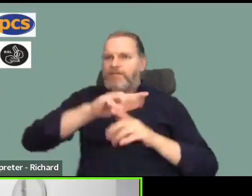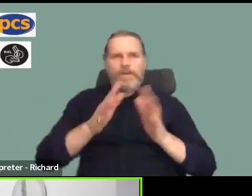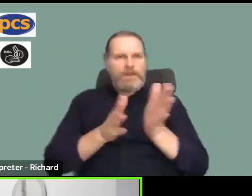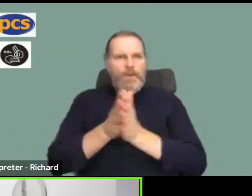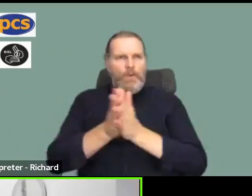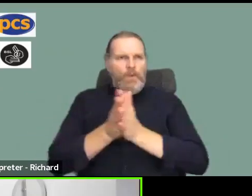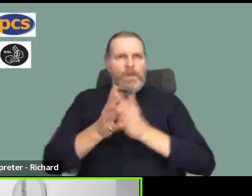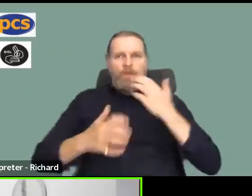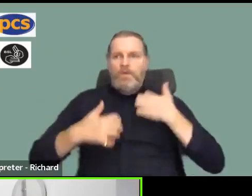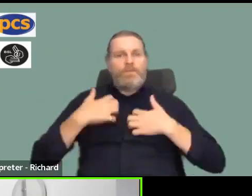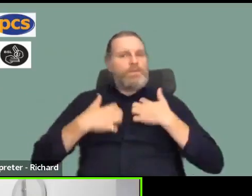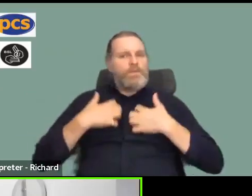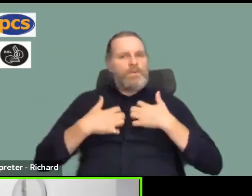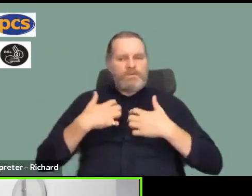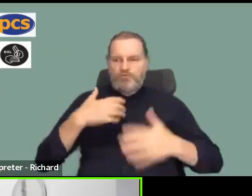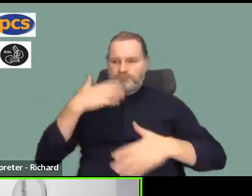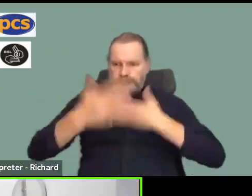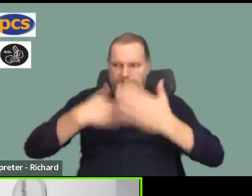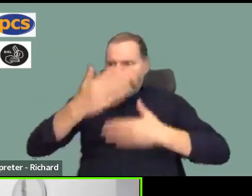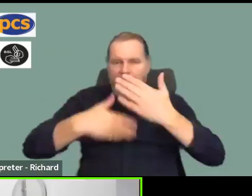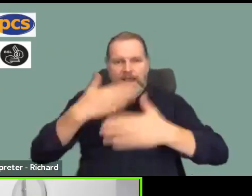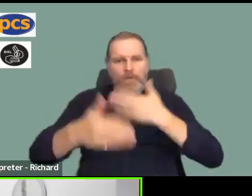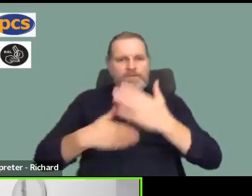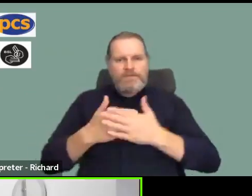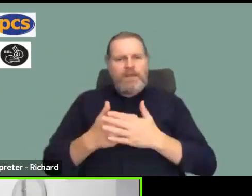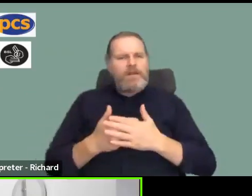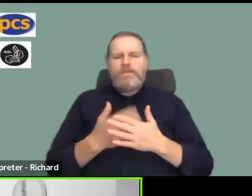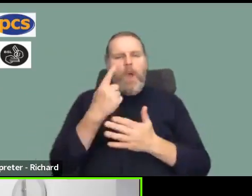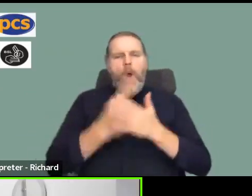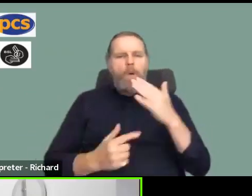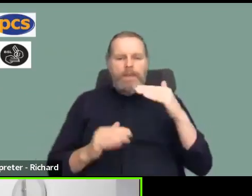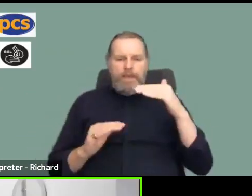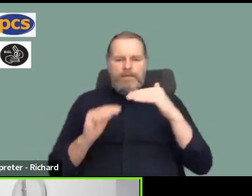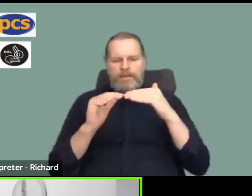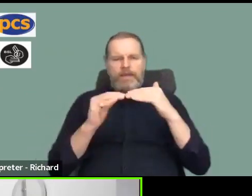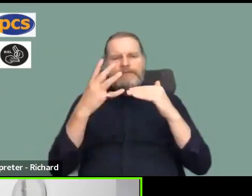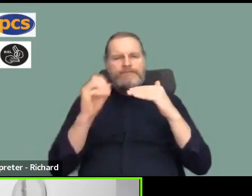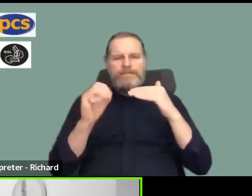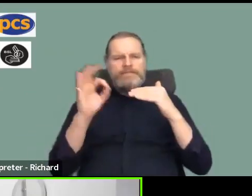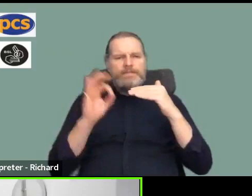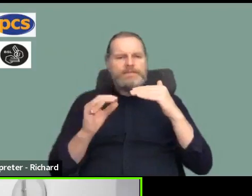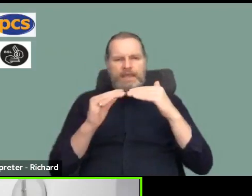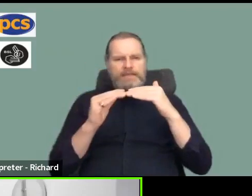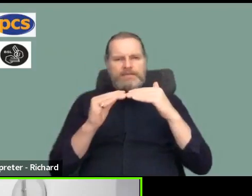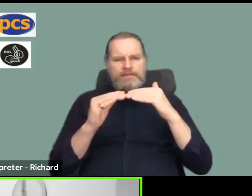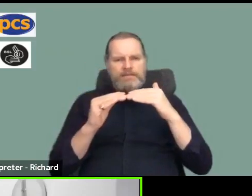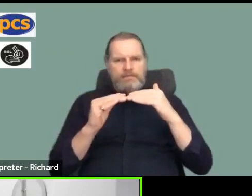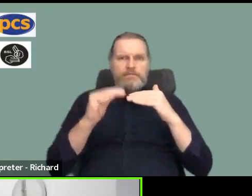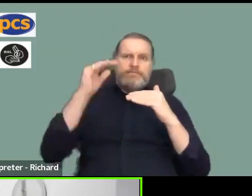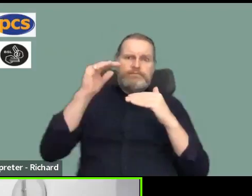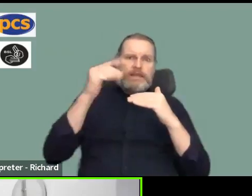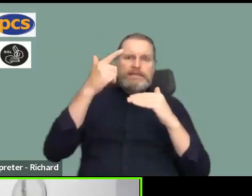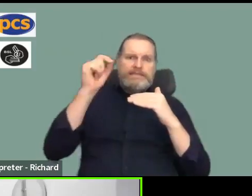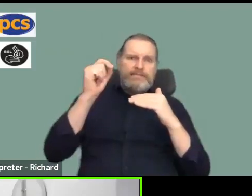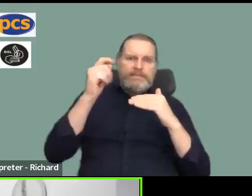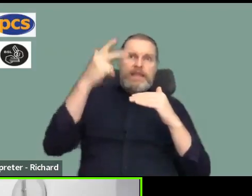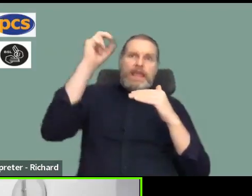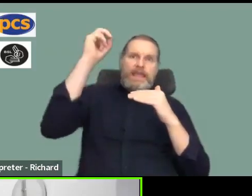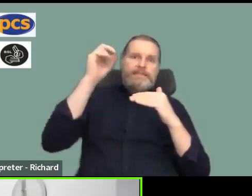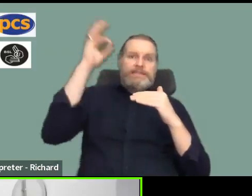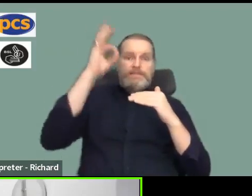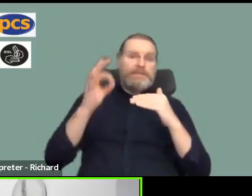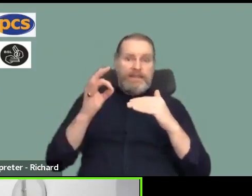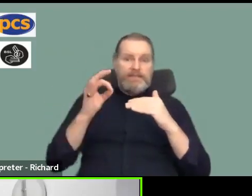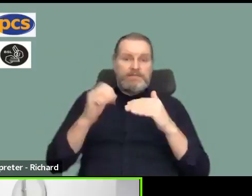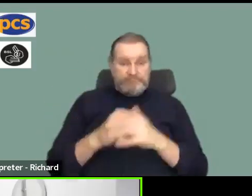a rep, to get out and make sure we don't just get 50%, but actually we get closer to 70% or 80%. And Tom,